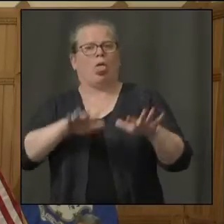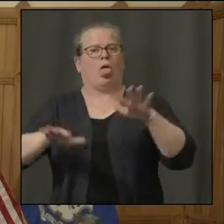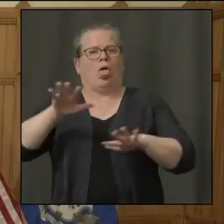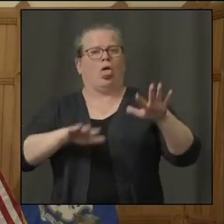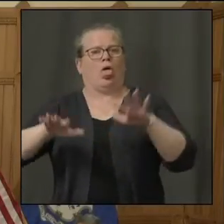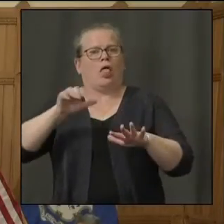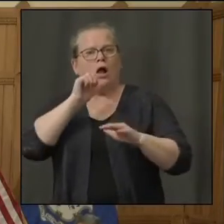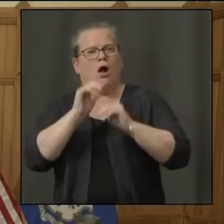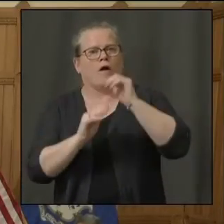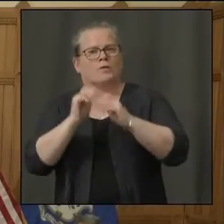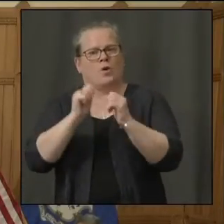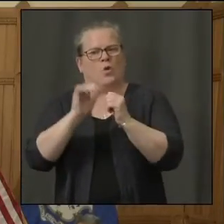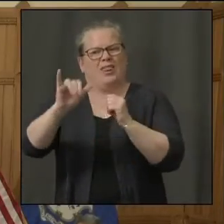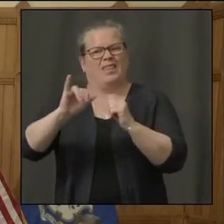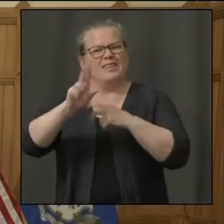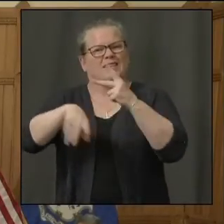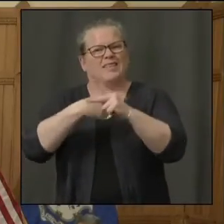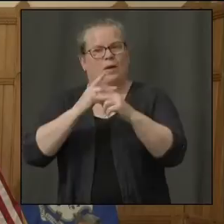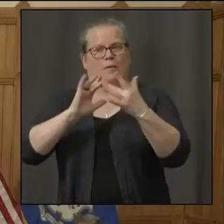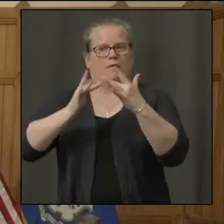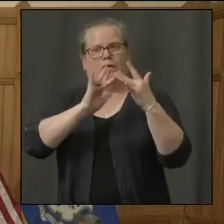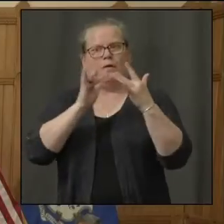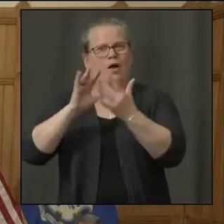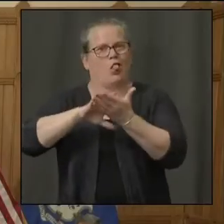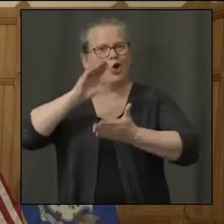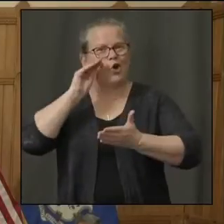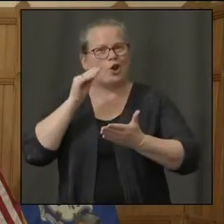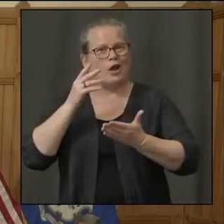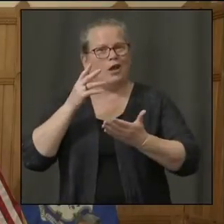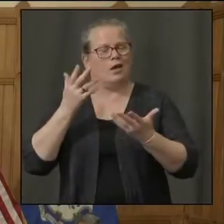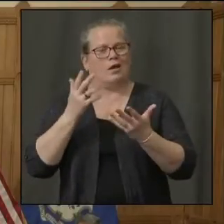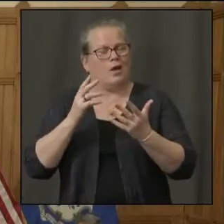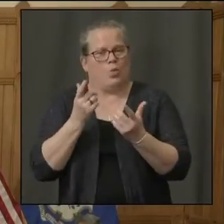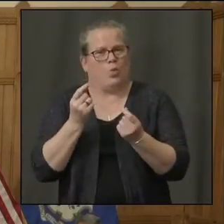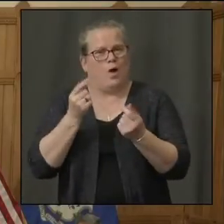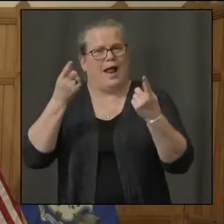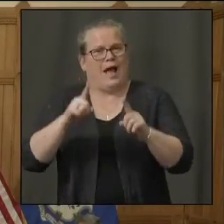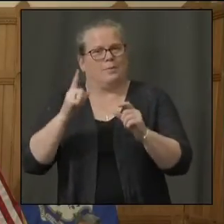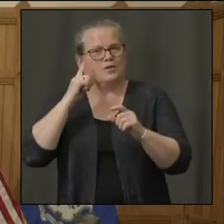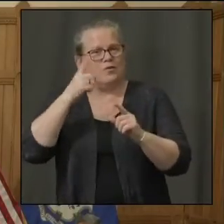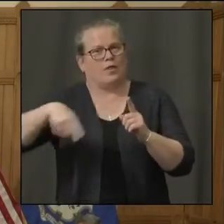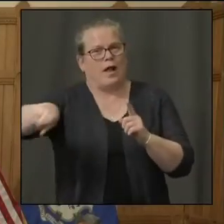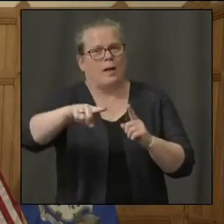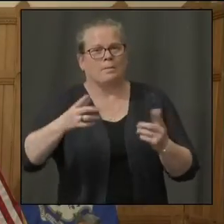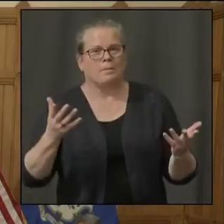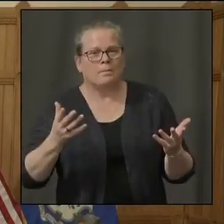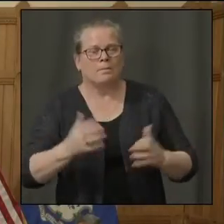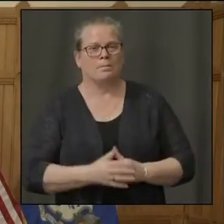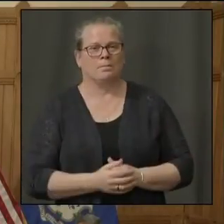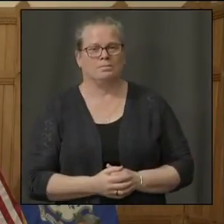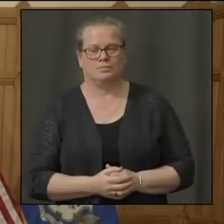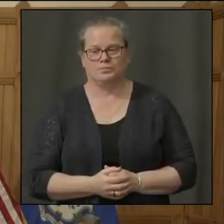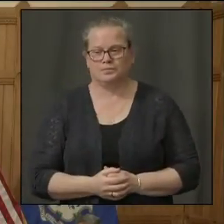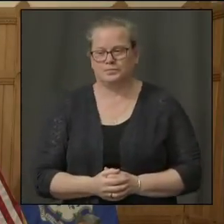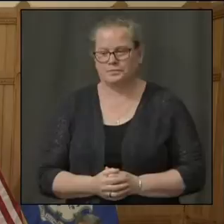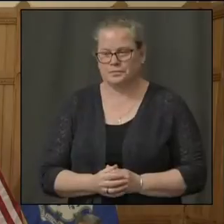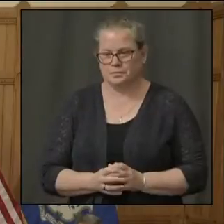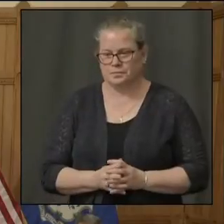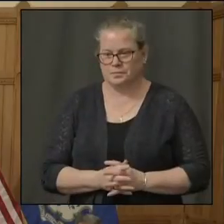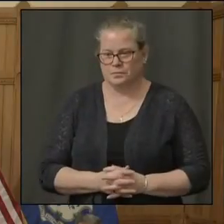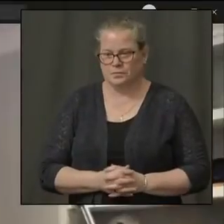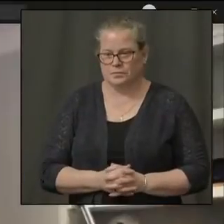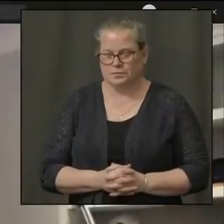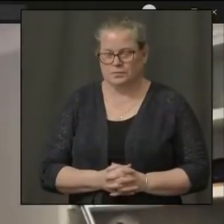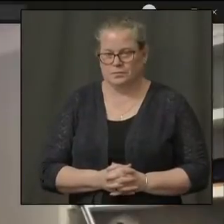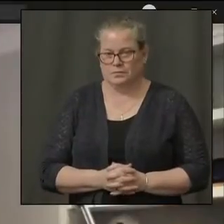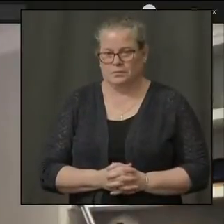Well, maybe I will start by saying that at